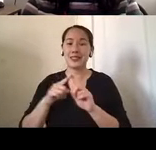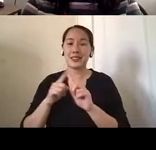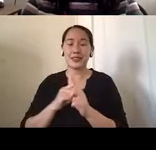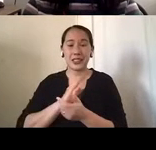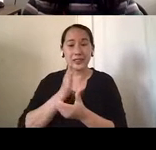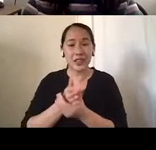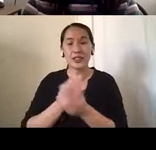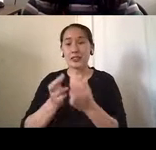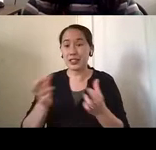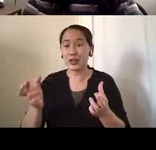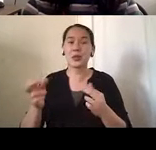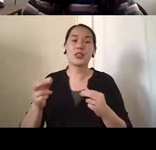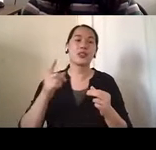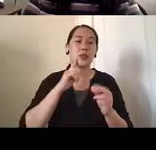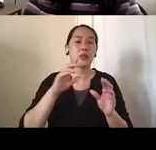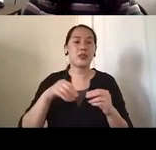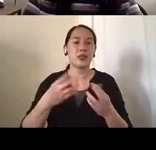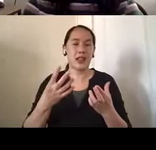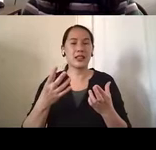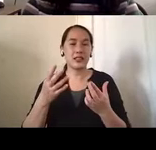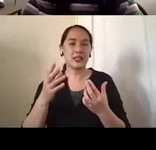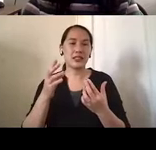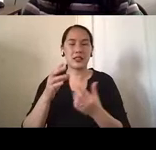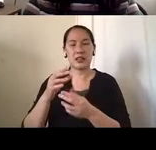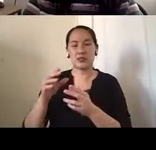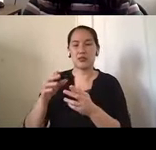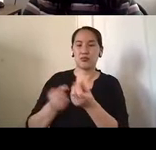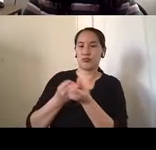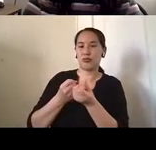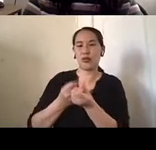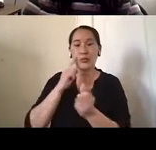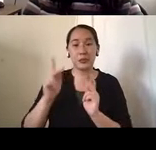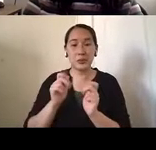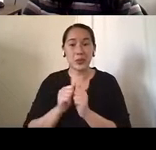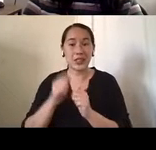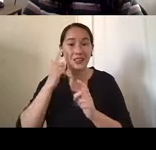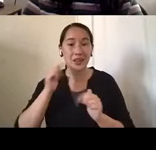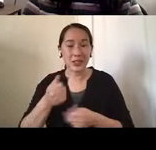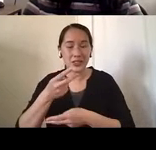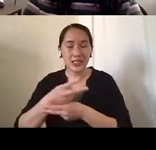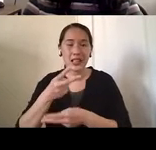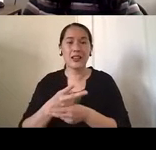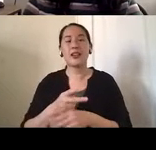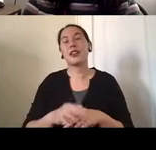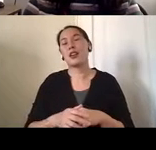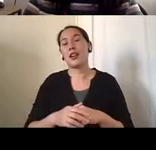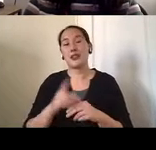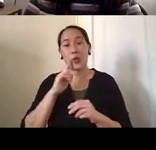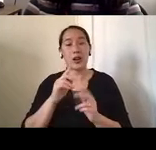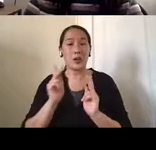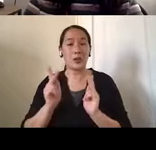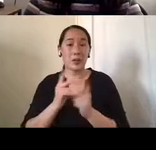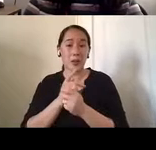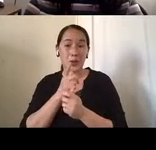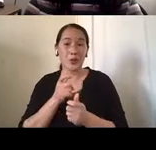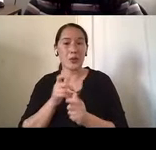in providing dementia care, um, to either their loved ones or, you know, in a professional capacity. And so we, we hope